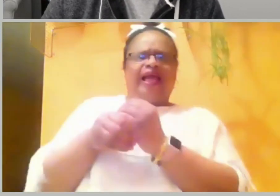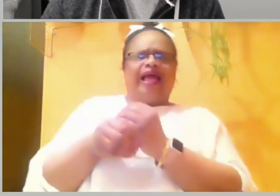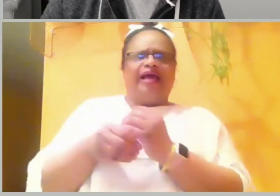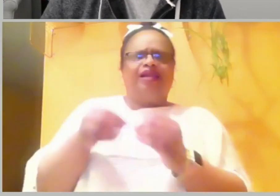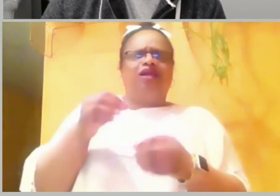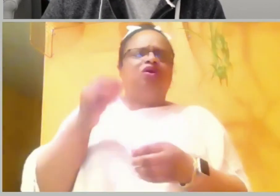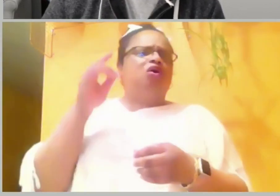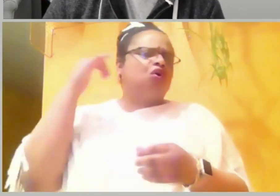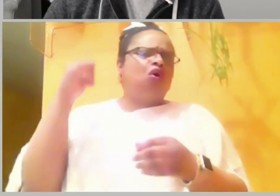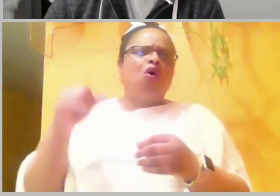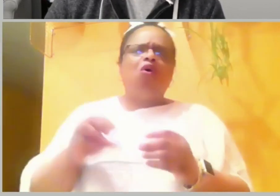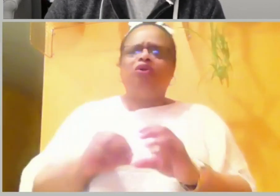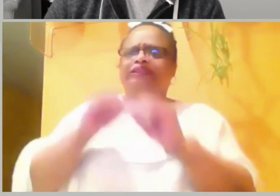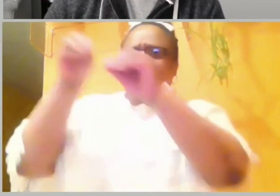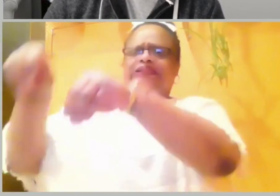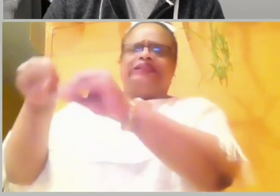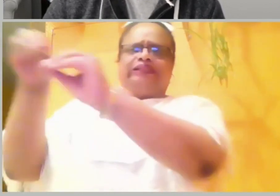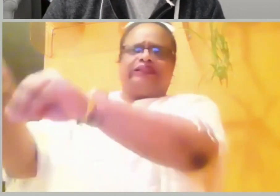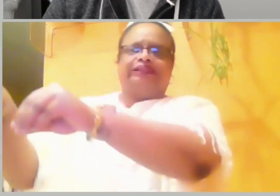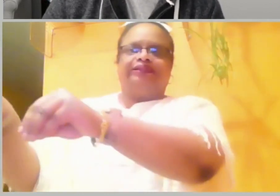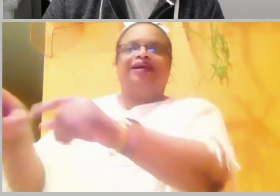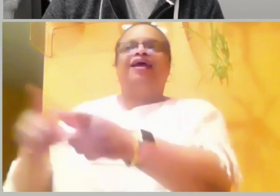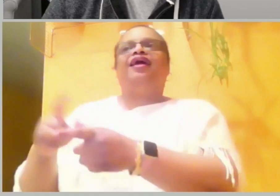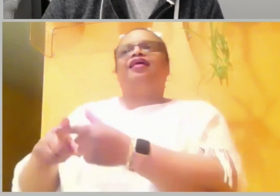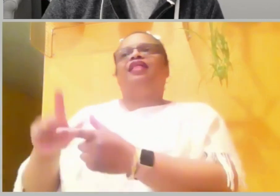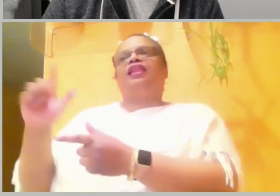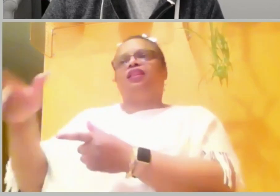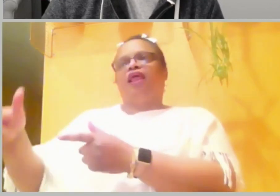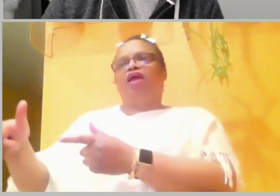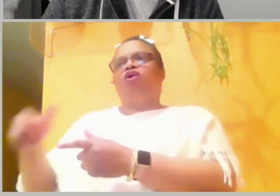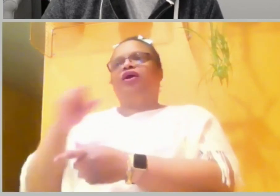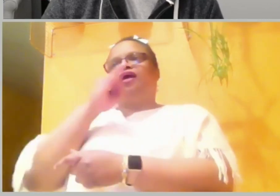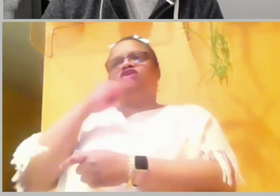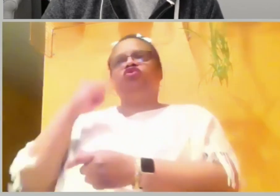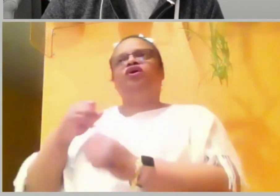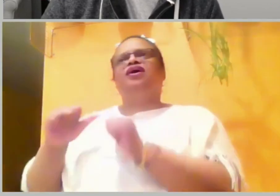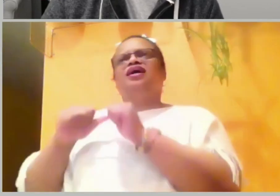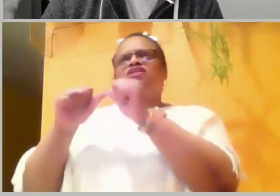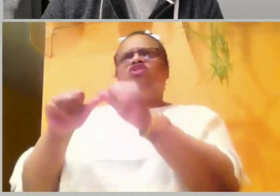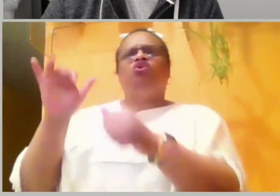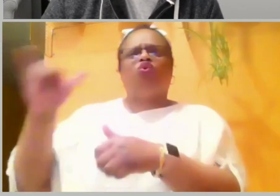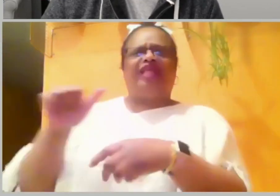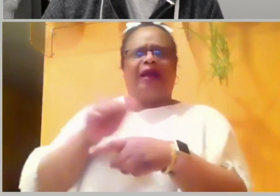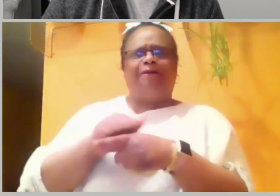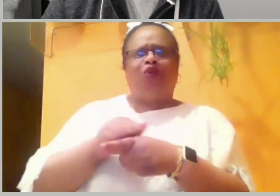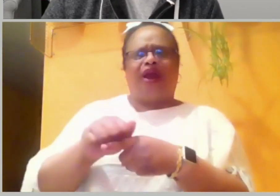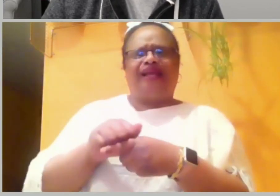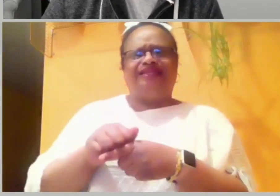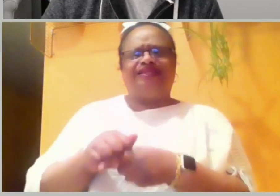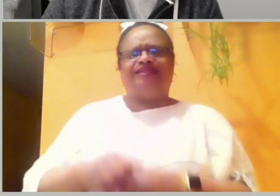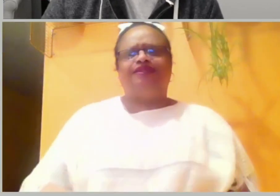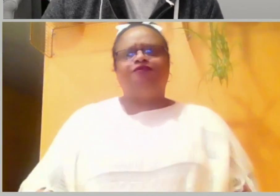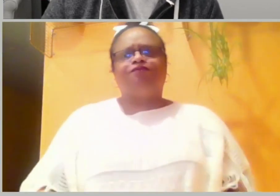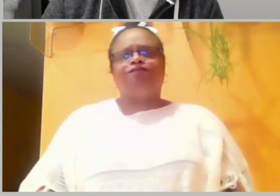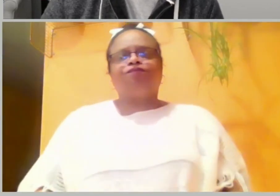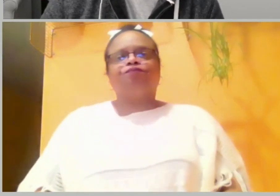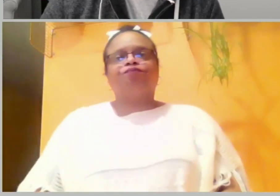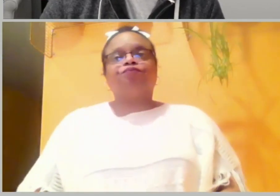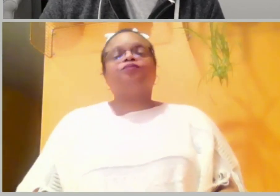but for some reason lost sight of his reverent fear of God and touched the Ark and died.